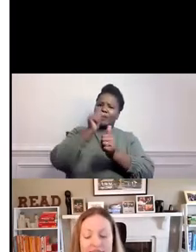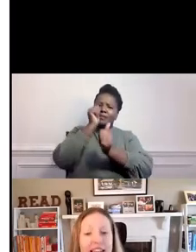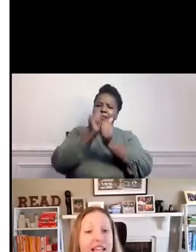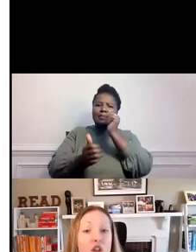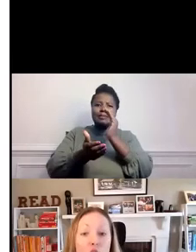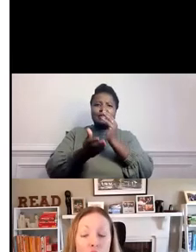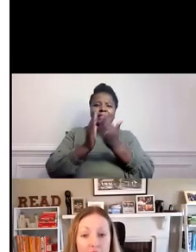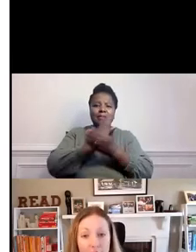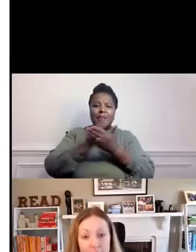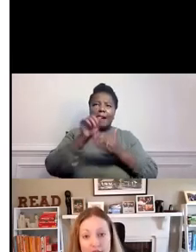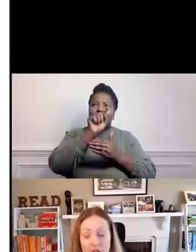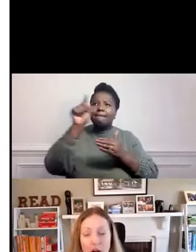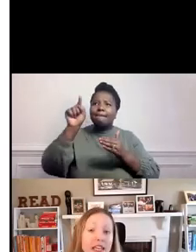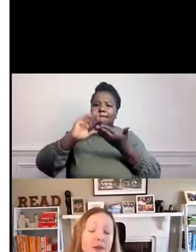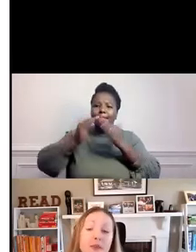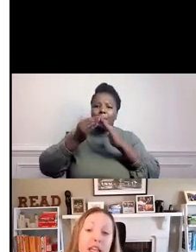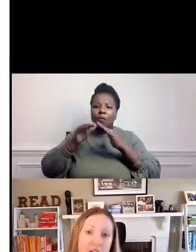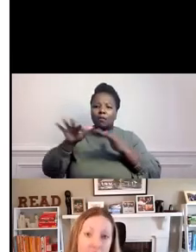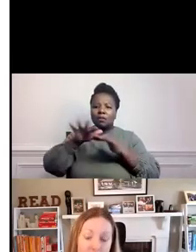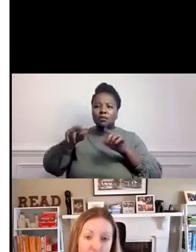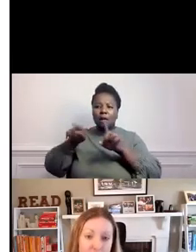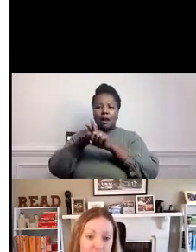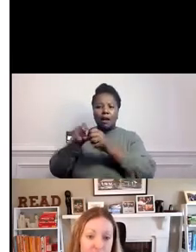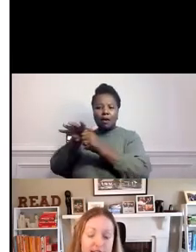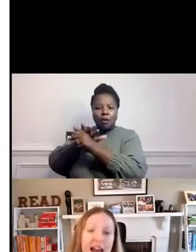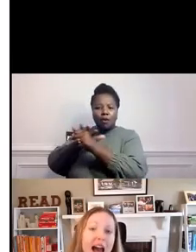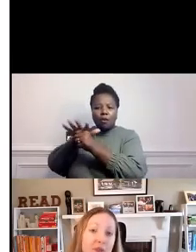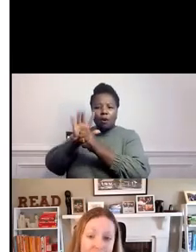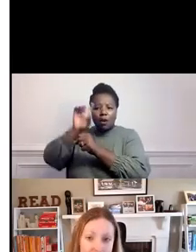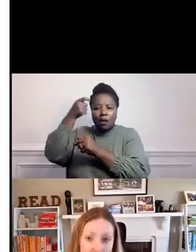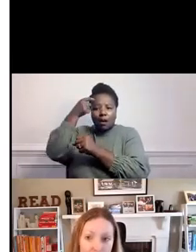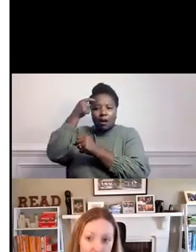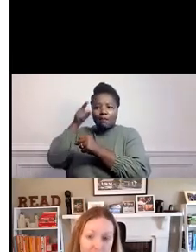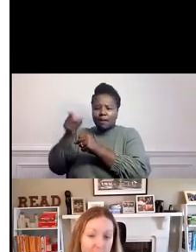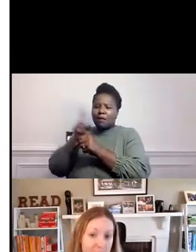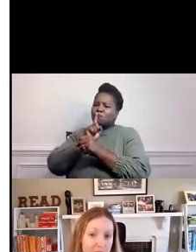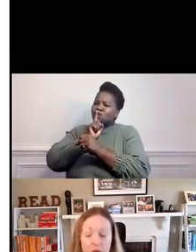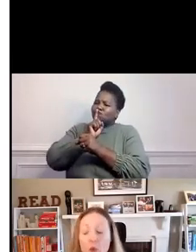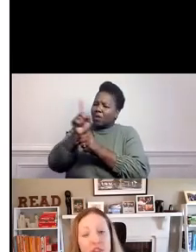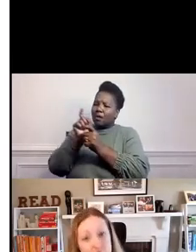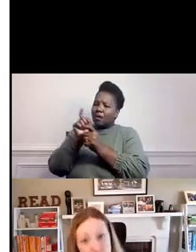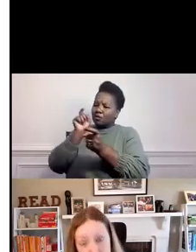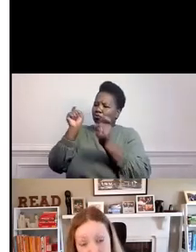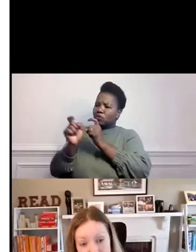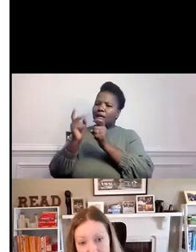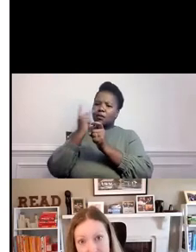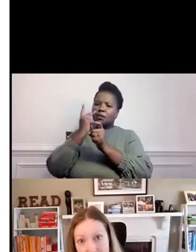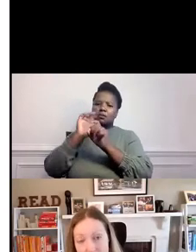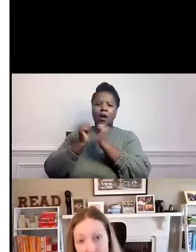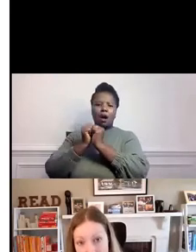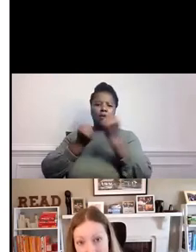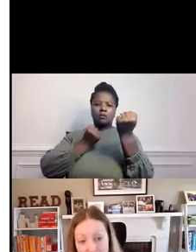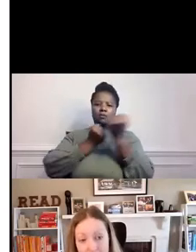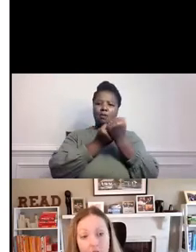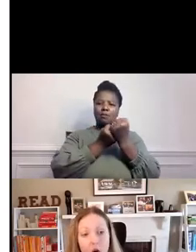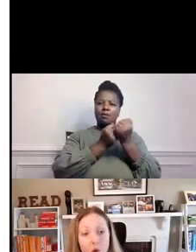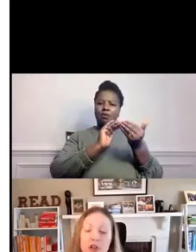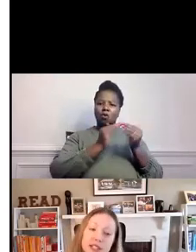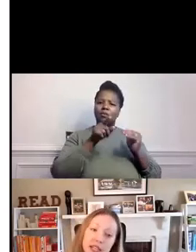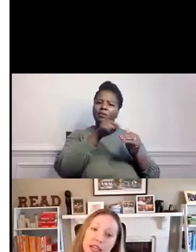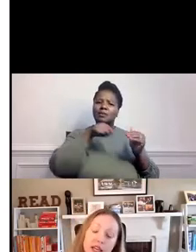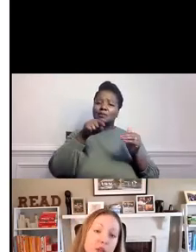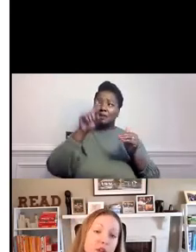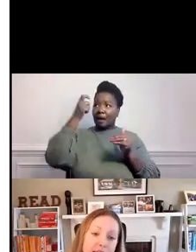state and local governments are making meaningful changes to how they support people and what the social safety net looks like.